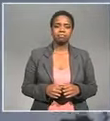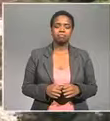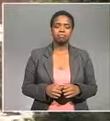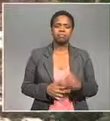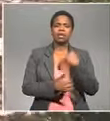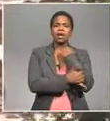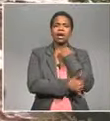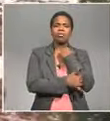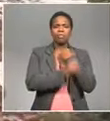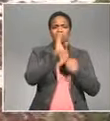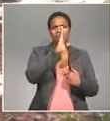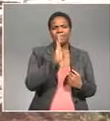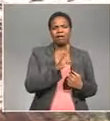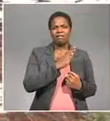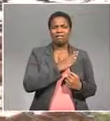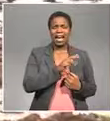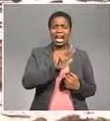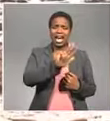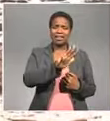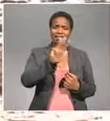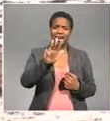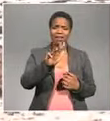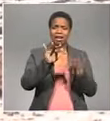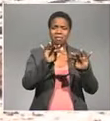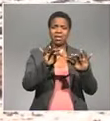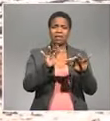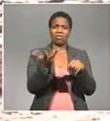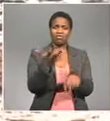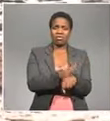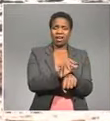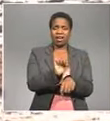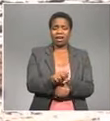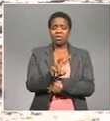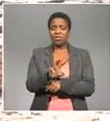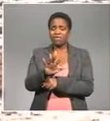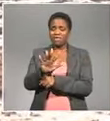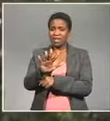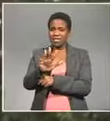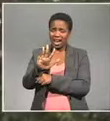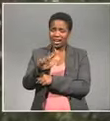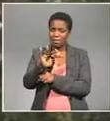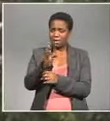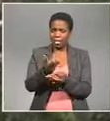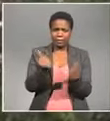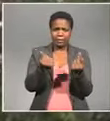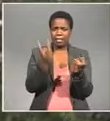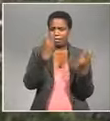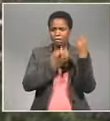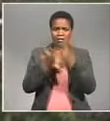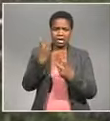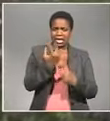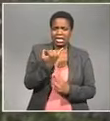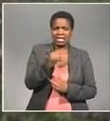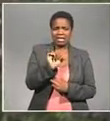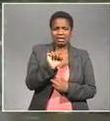The death toll in the Brazil dam collapse Has risen to 99 It's estimated 259 people still missing The dam burst